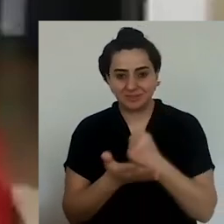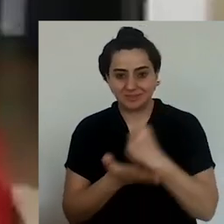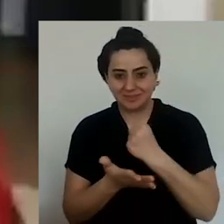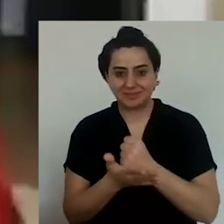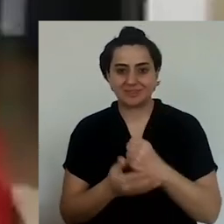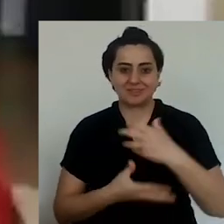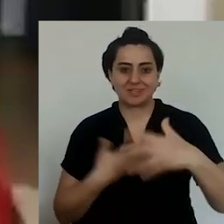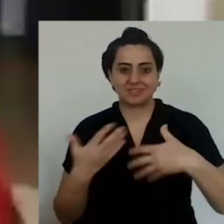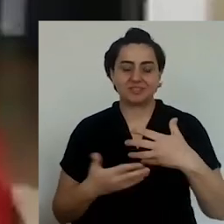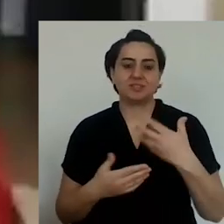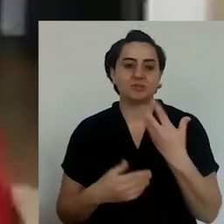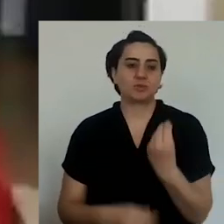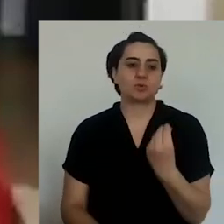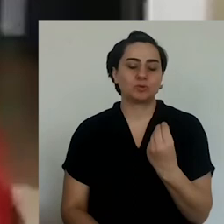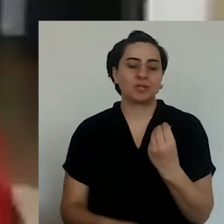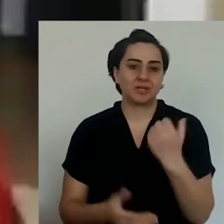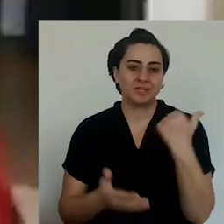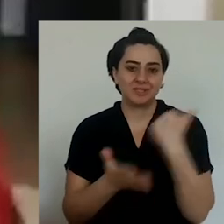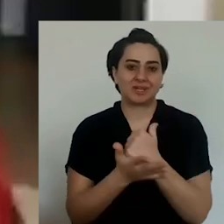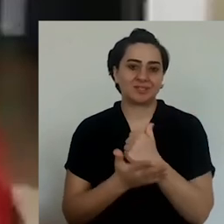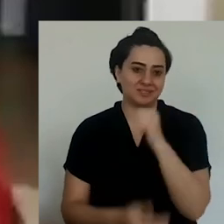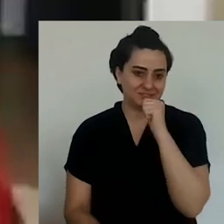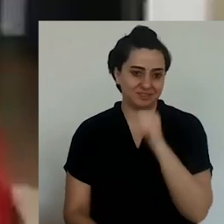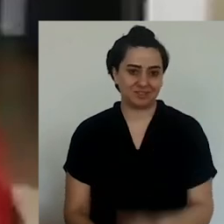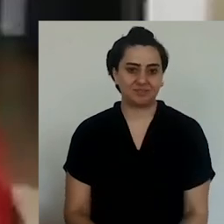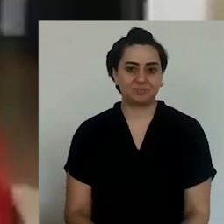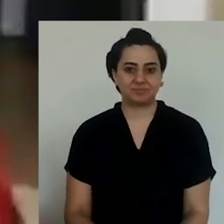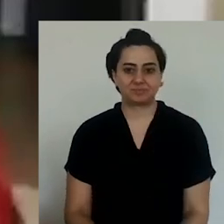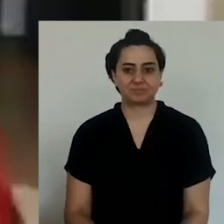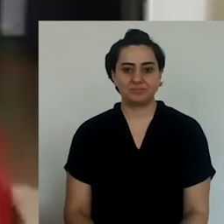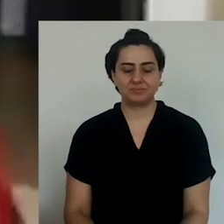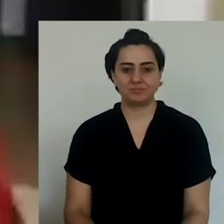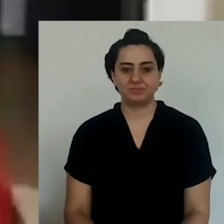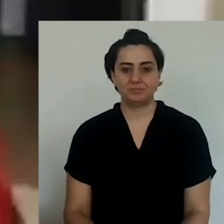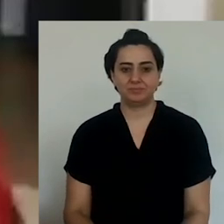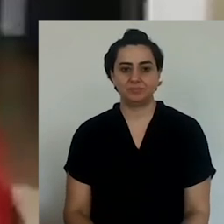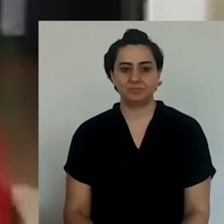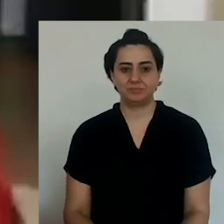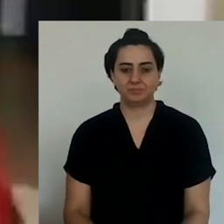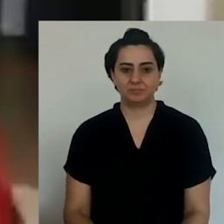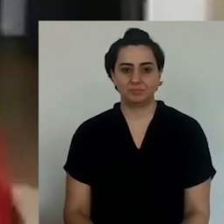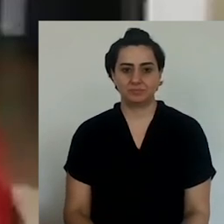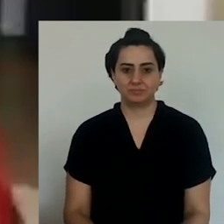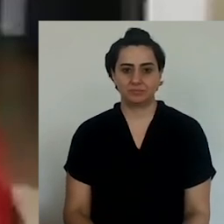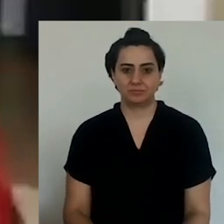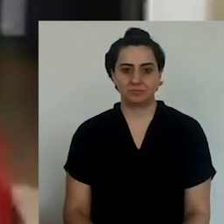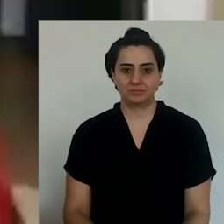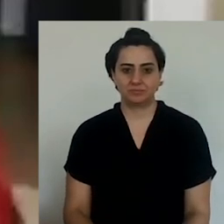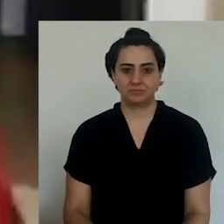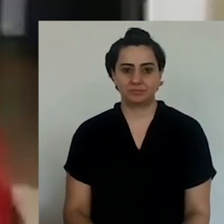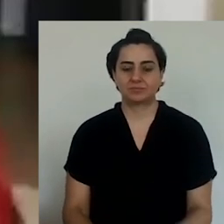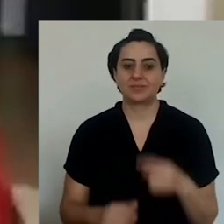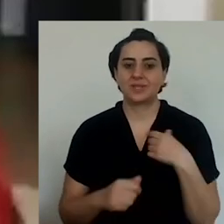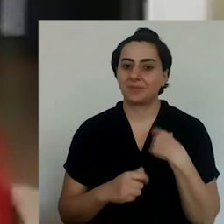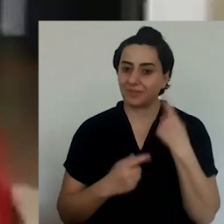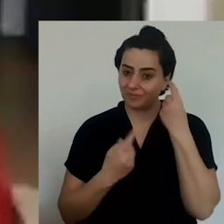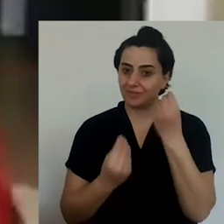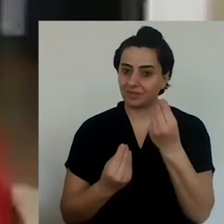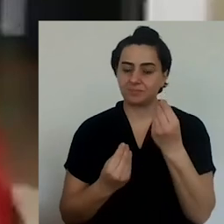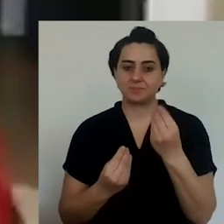And he would crush garlic. He liked rakı very much. would crush garlic into